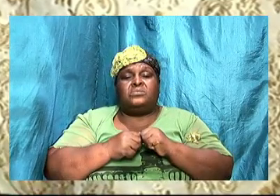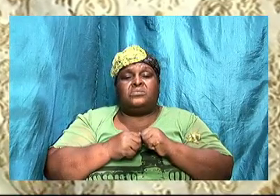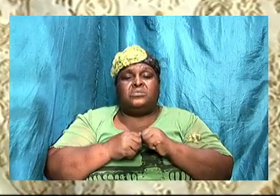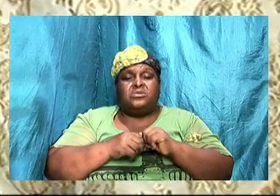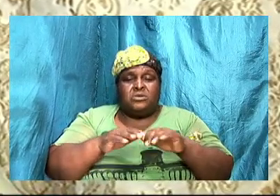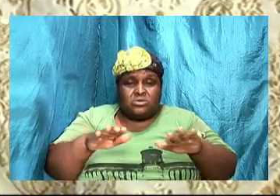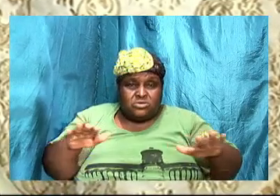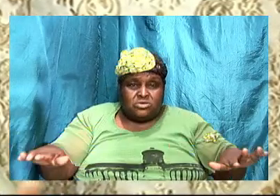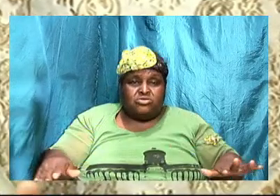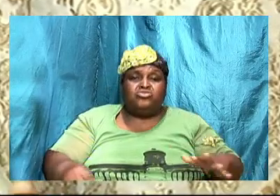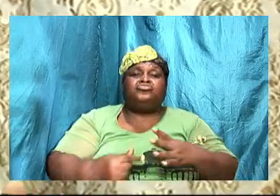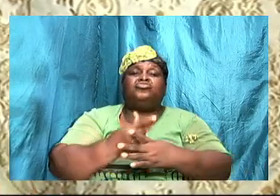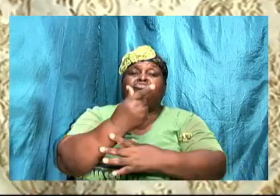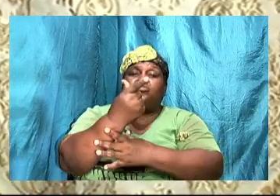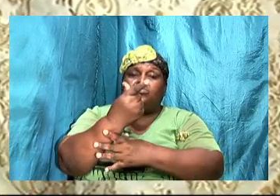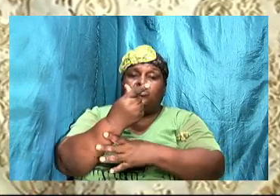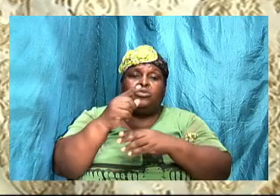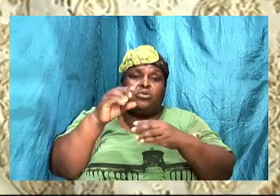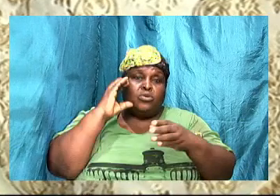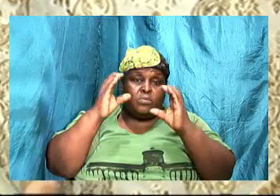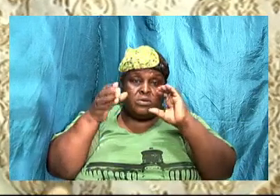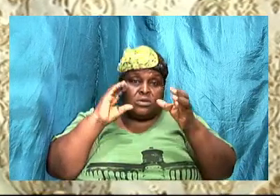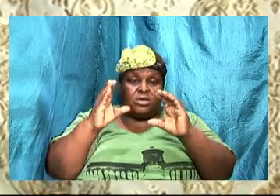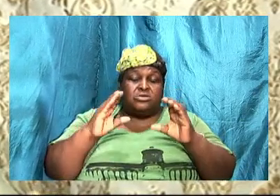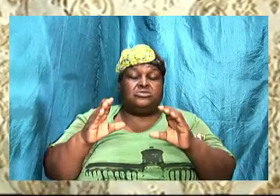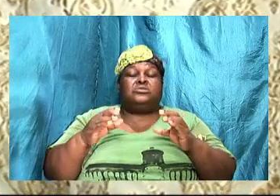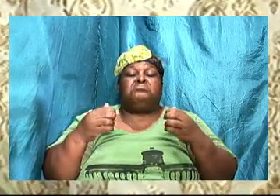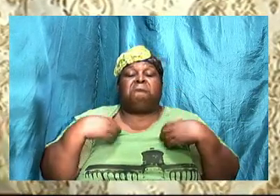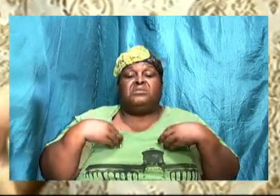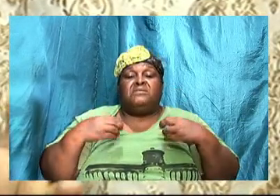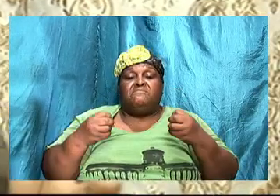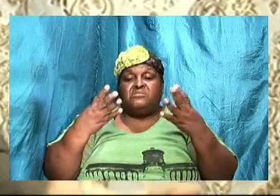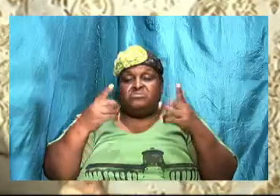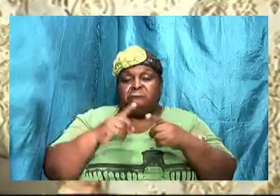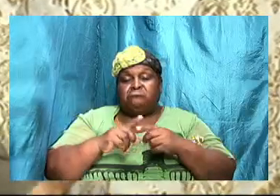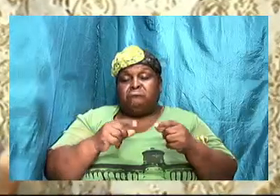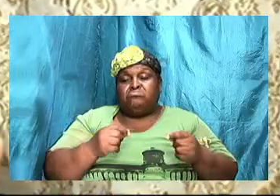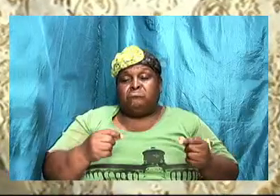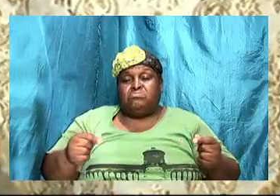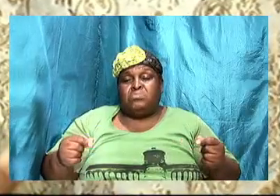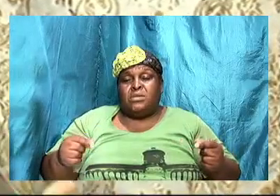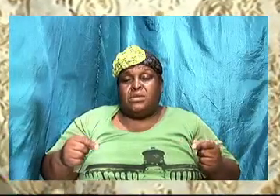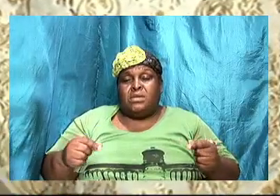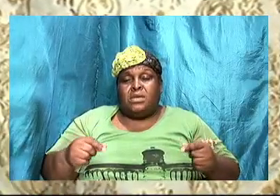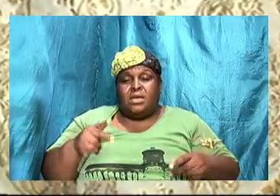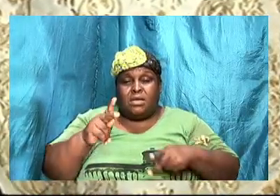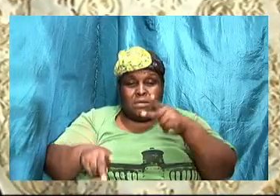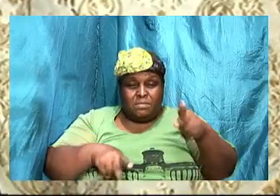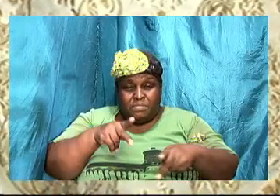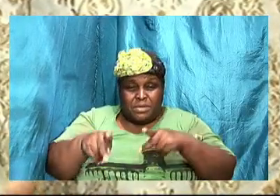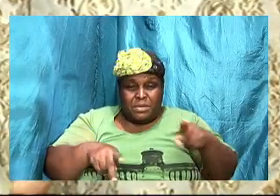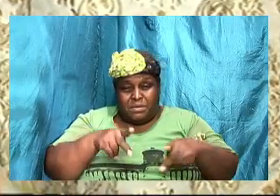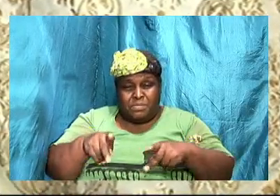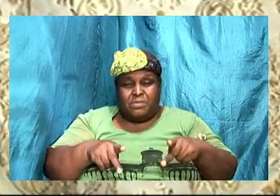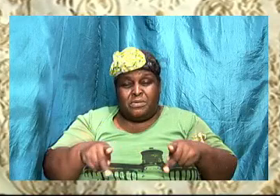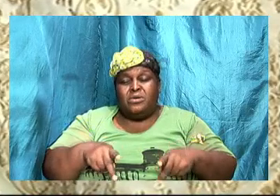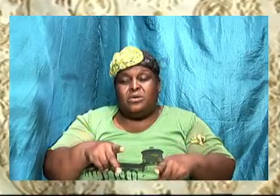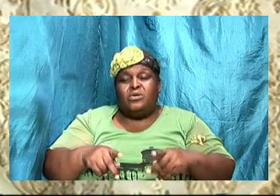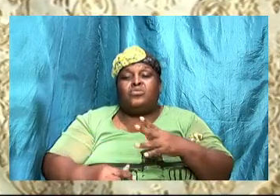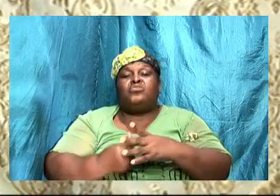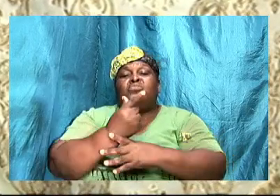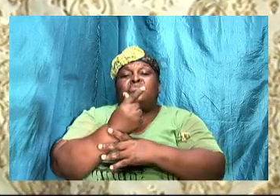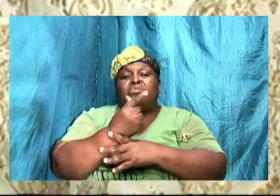communication has a lot to do with that. If it is about people growing apart and you want to maintain the intimacy in your